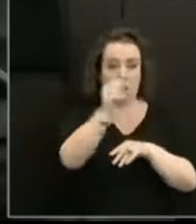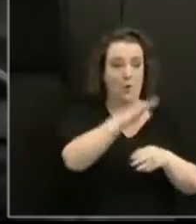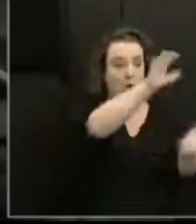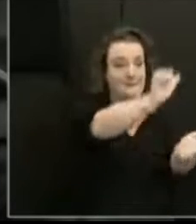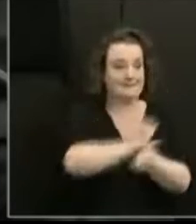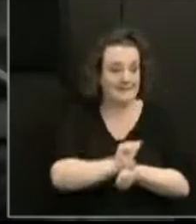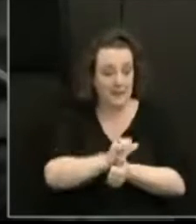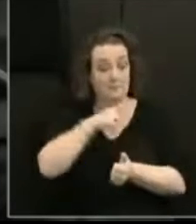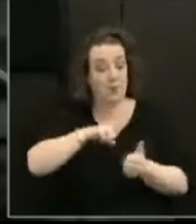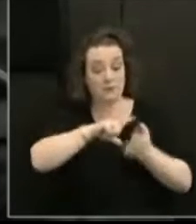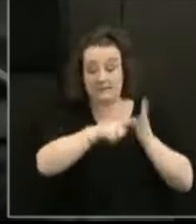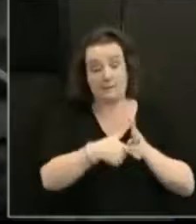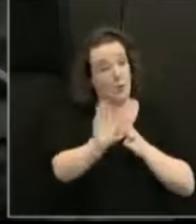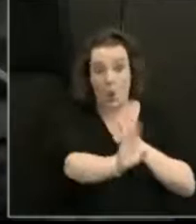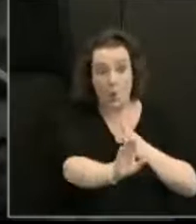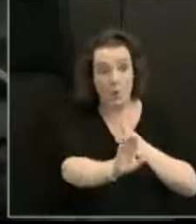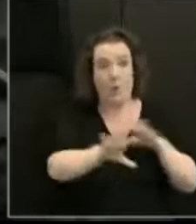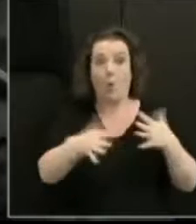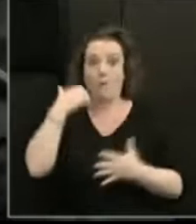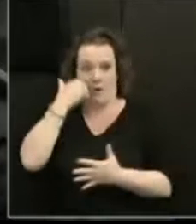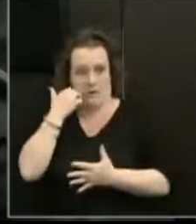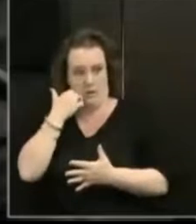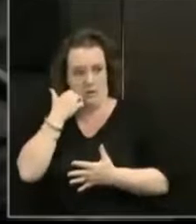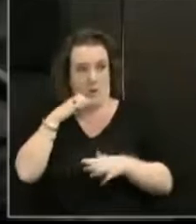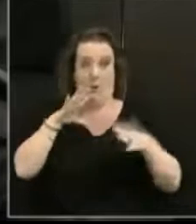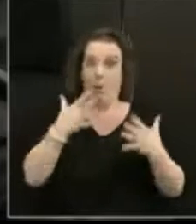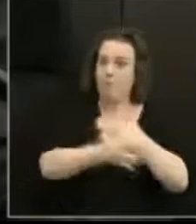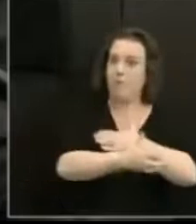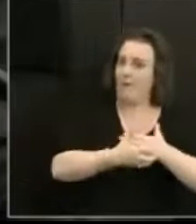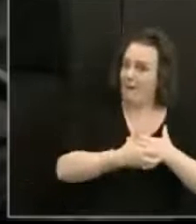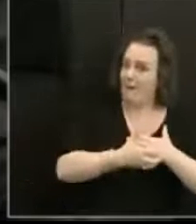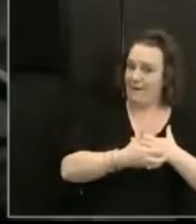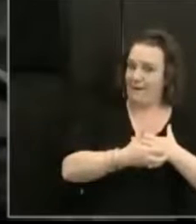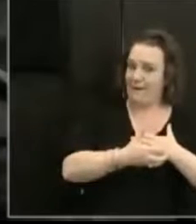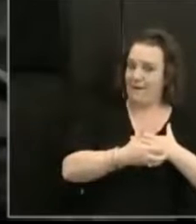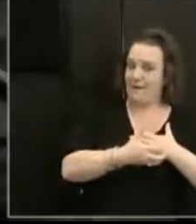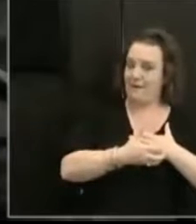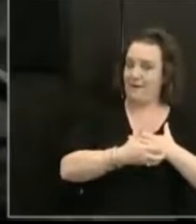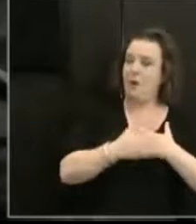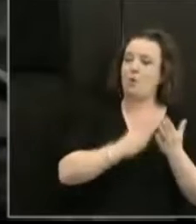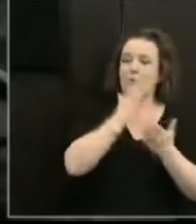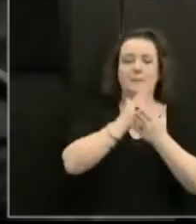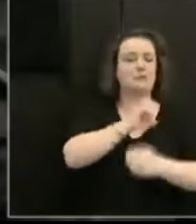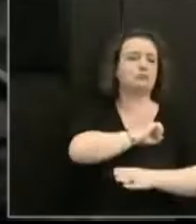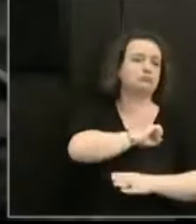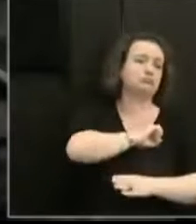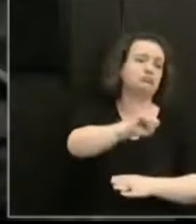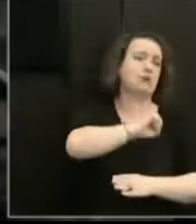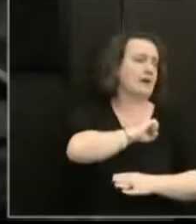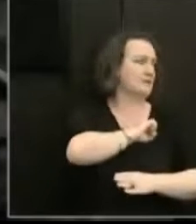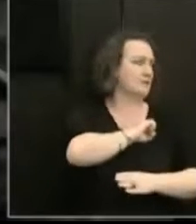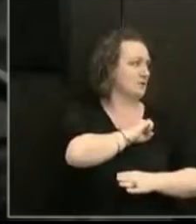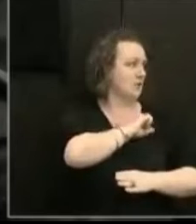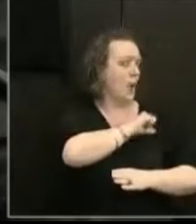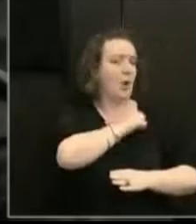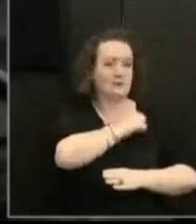they are disabled or Māori or impoverished. I want to see courageous honesty about the